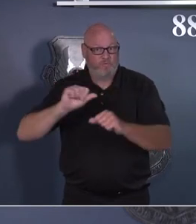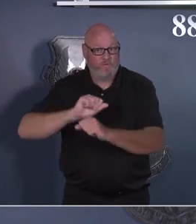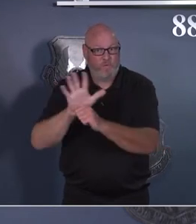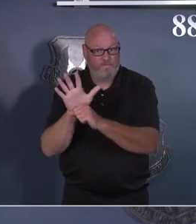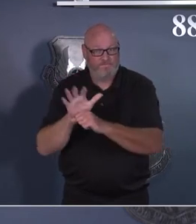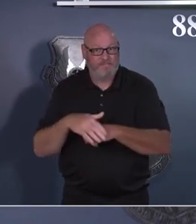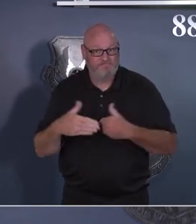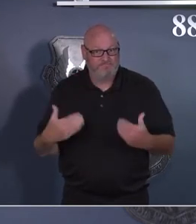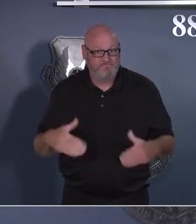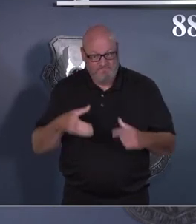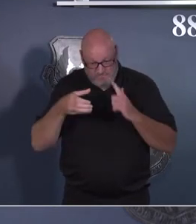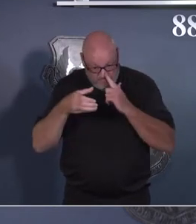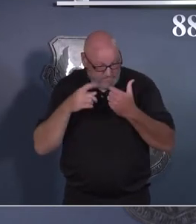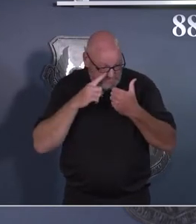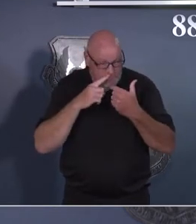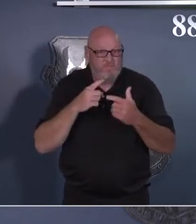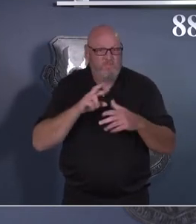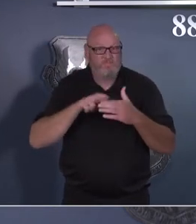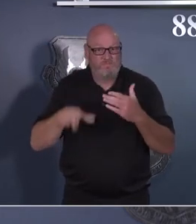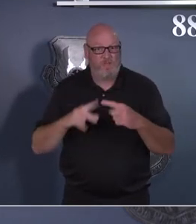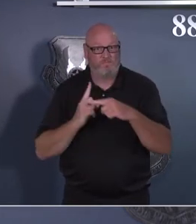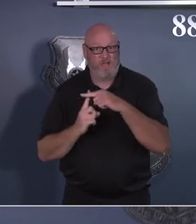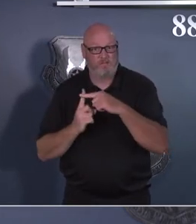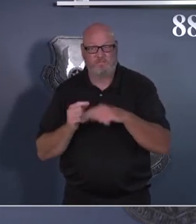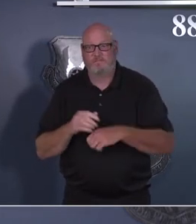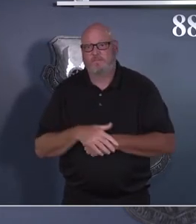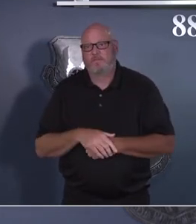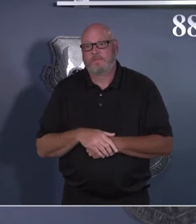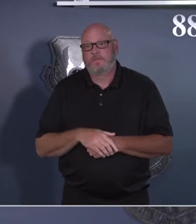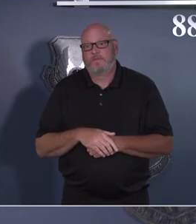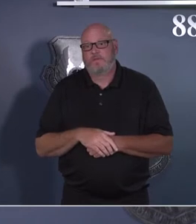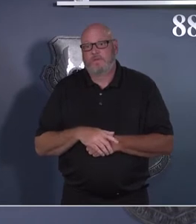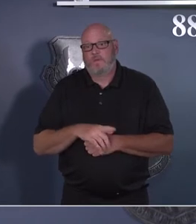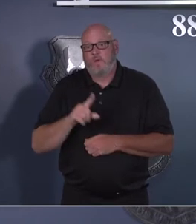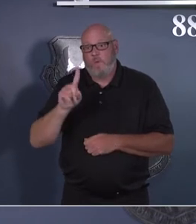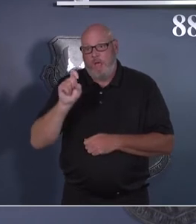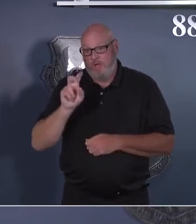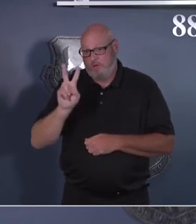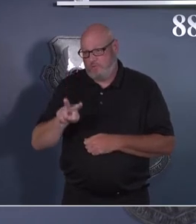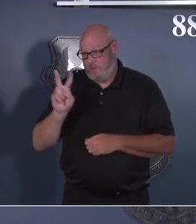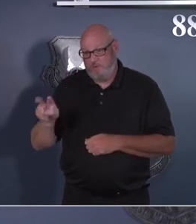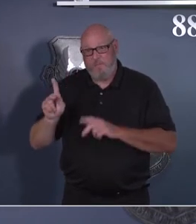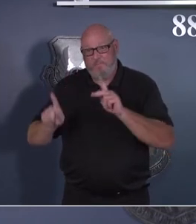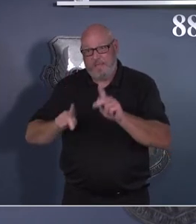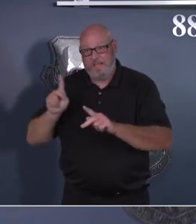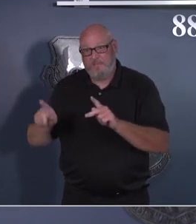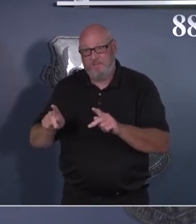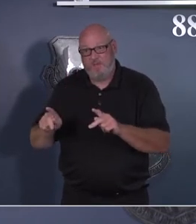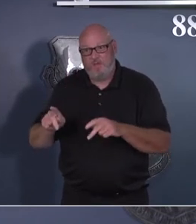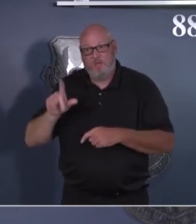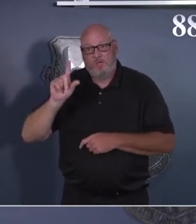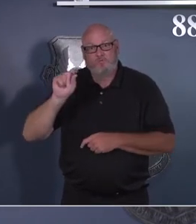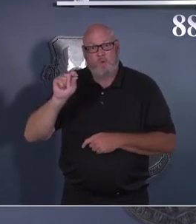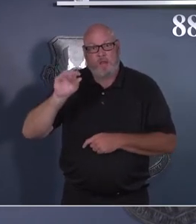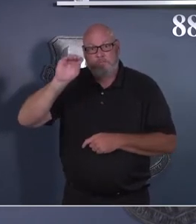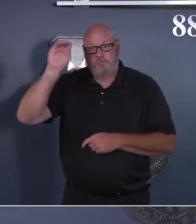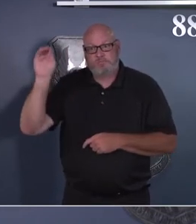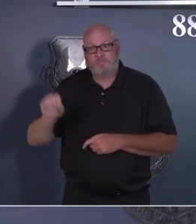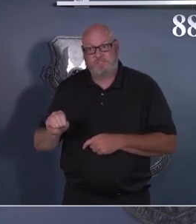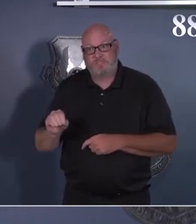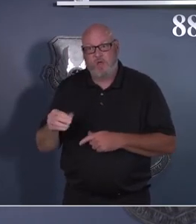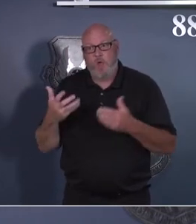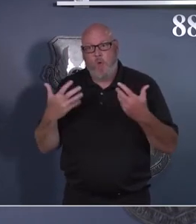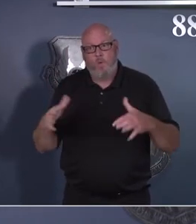roughly about 20% of our latest COVID positives have been vaccinated. But of those, none have been hospitalized